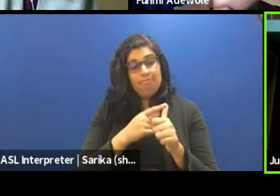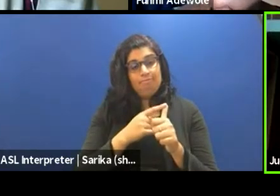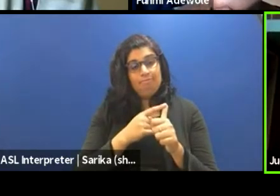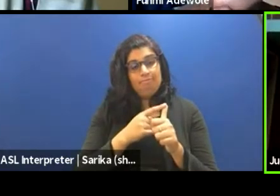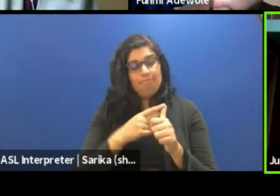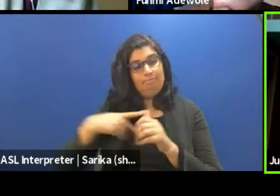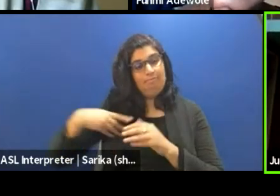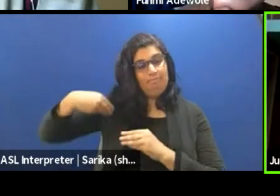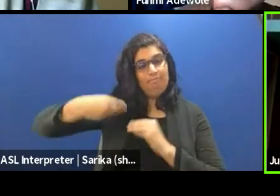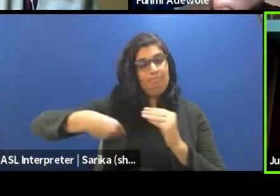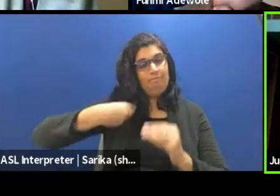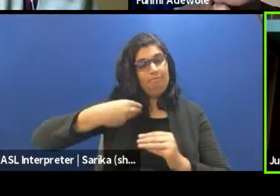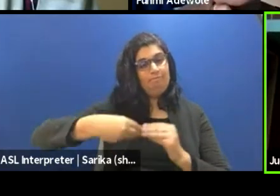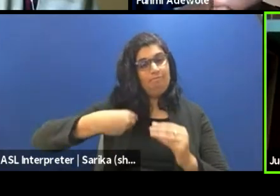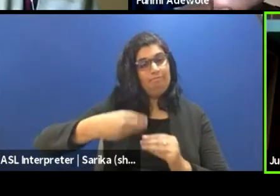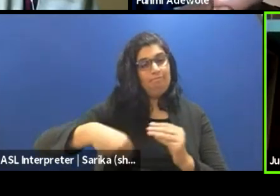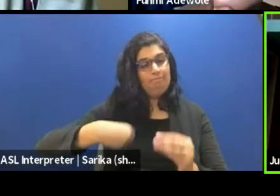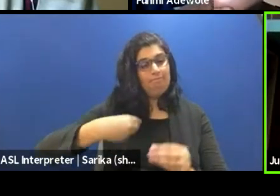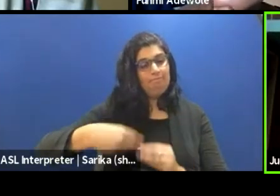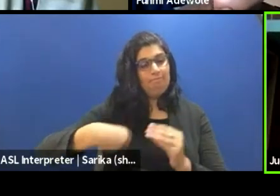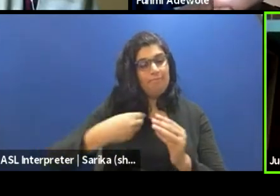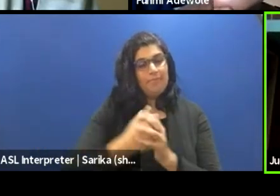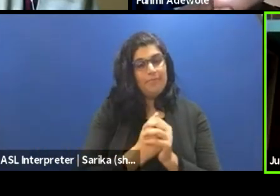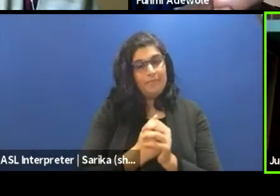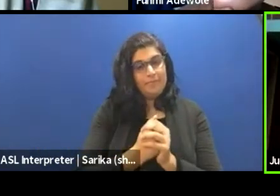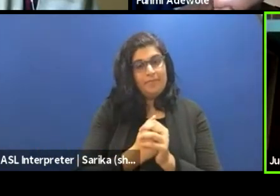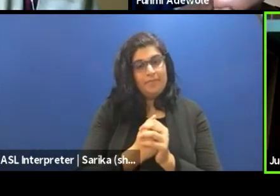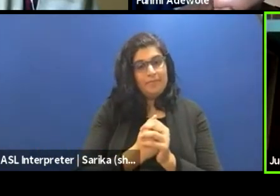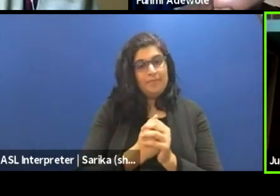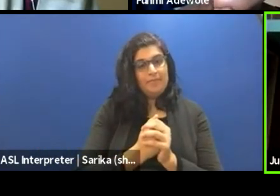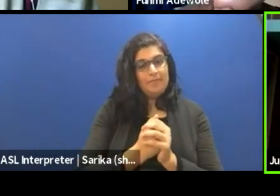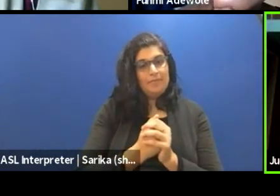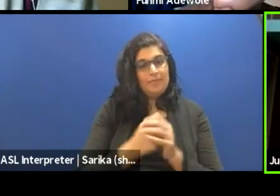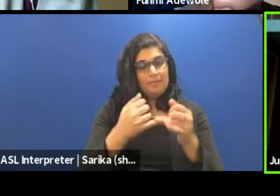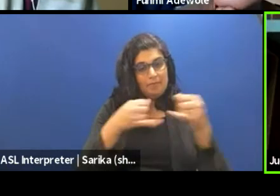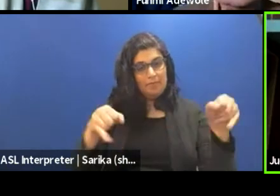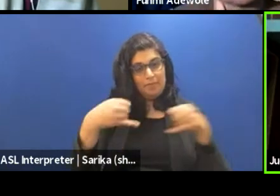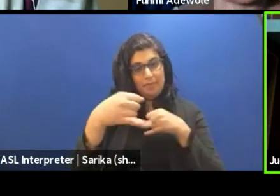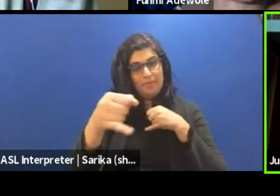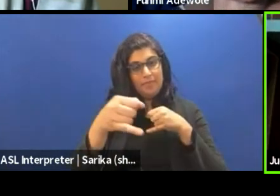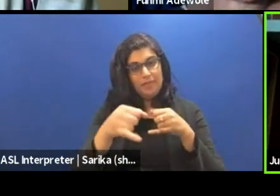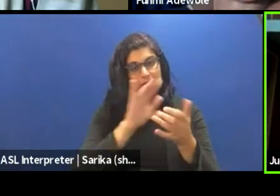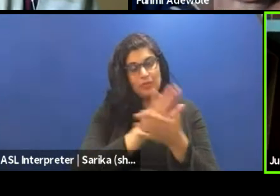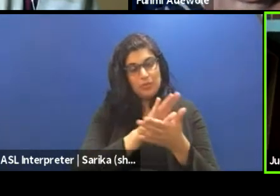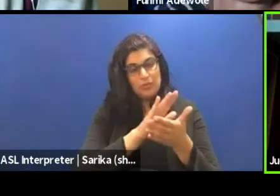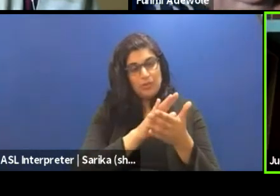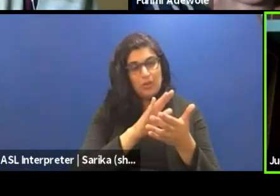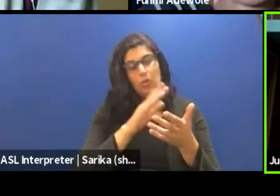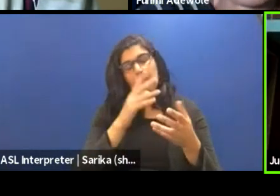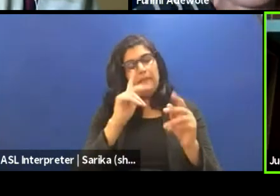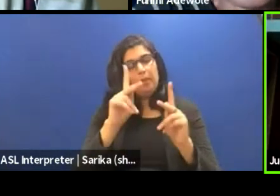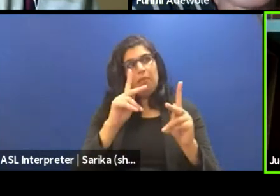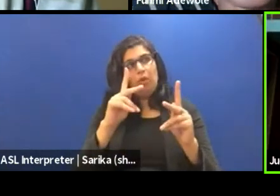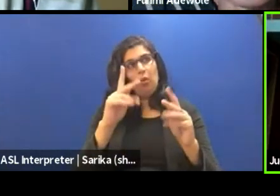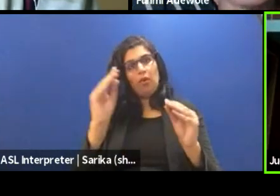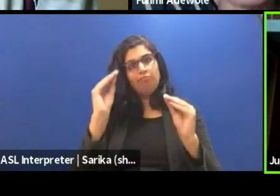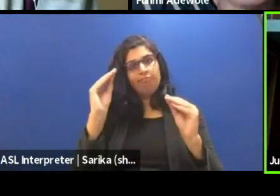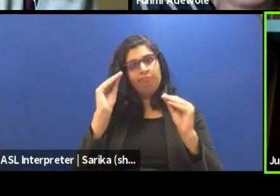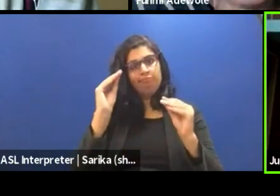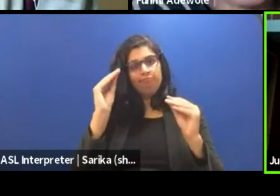paradigms within which we exist as people, both as people who are schooled through a certain,